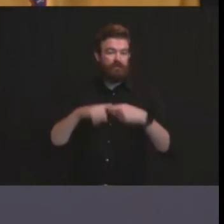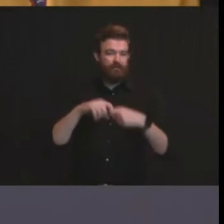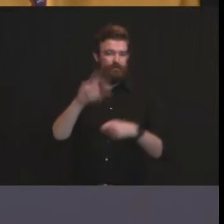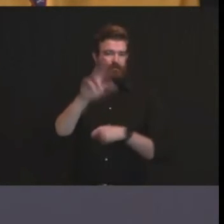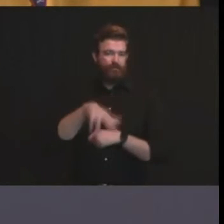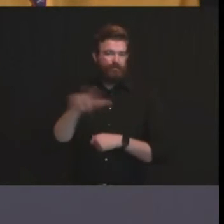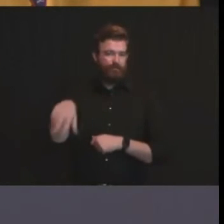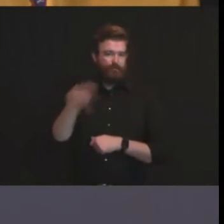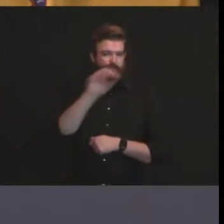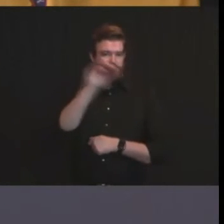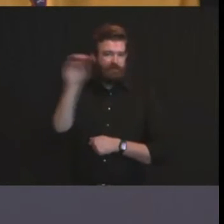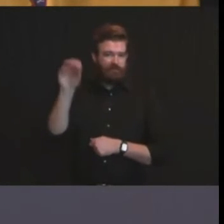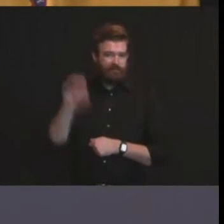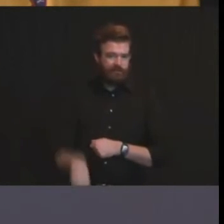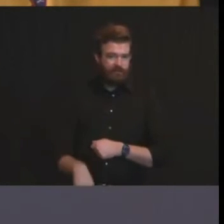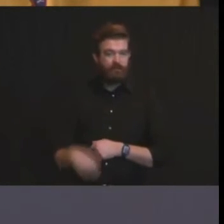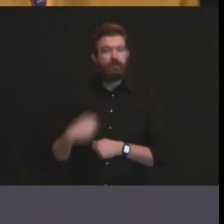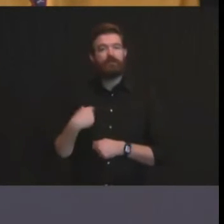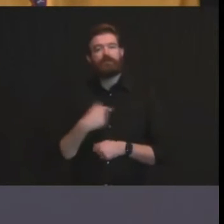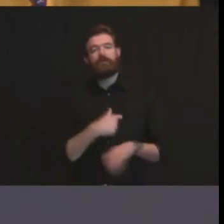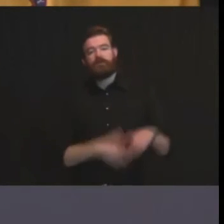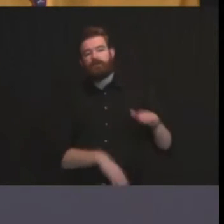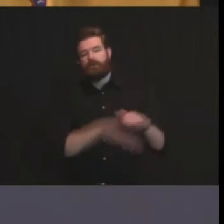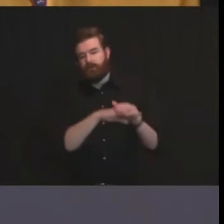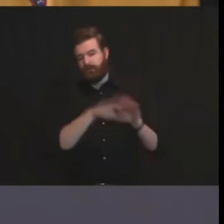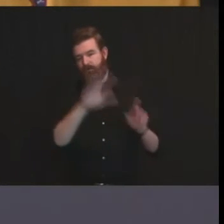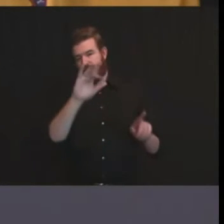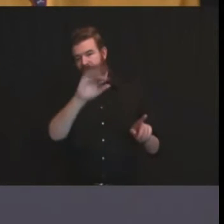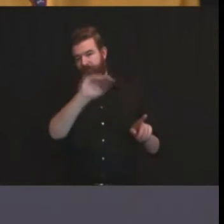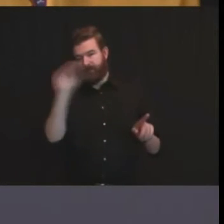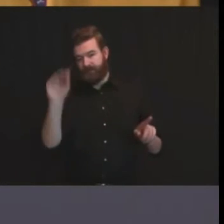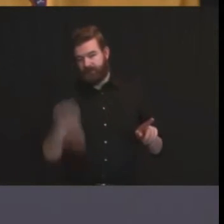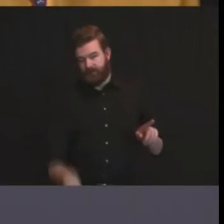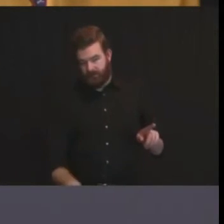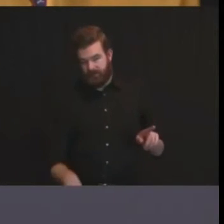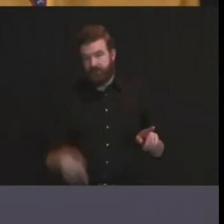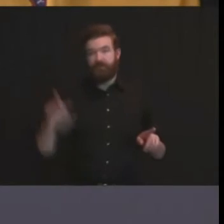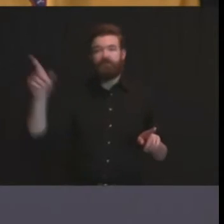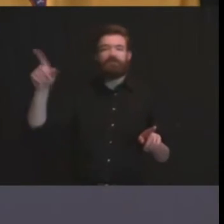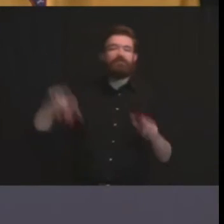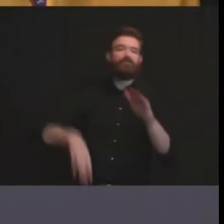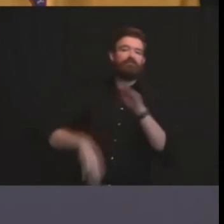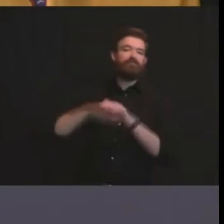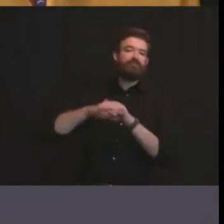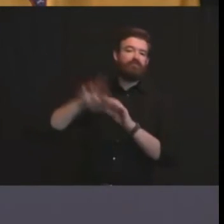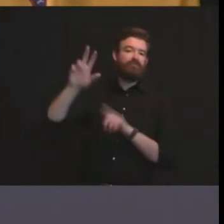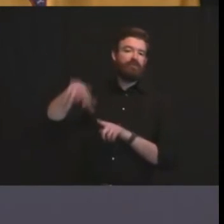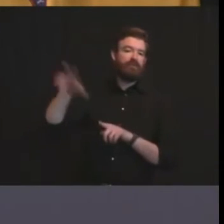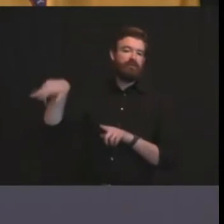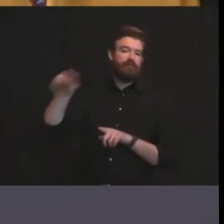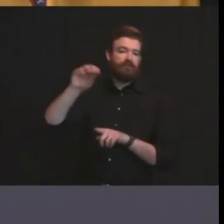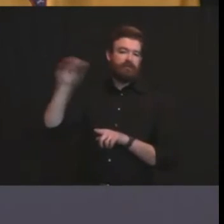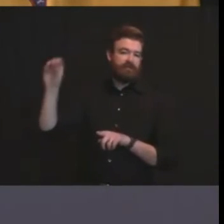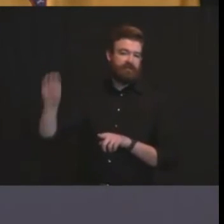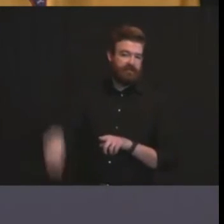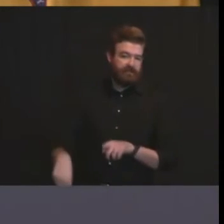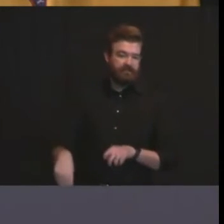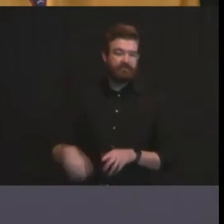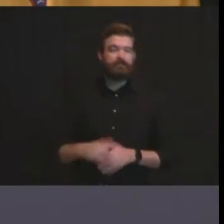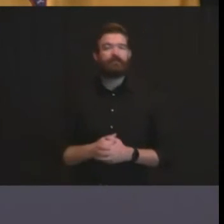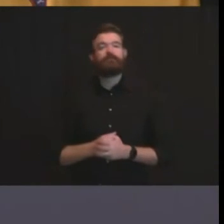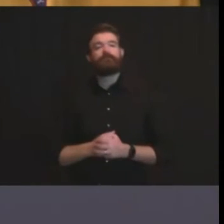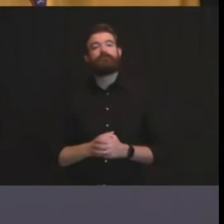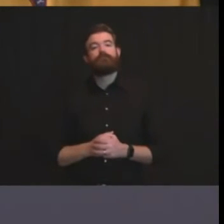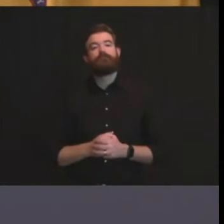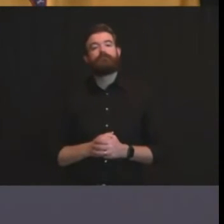so i'm glad they're taking a pause great governor by the way but also you got to parse through exactly what some of these steps actually mean i'm just going to hit